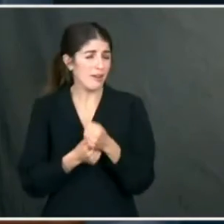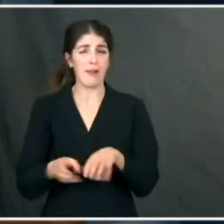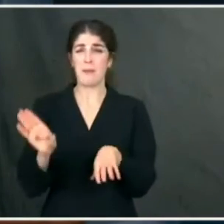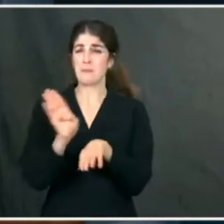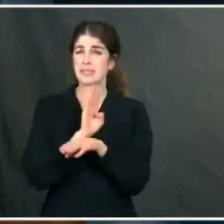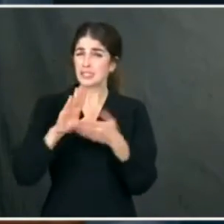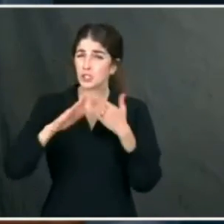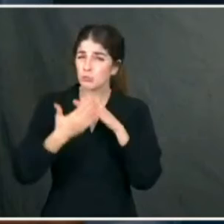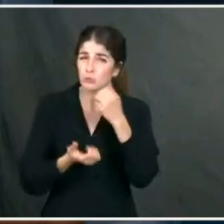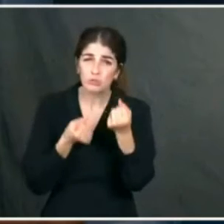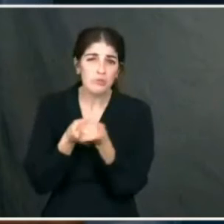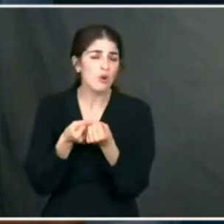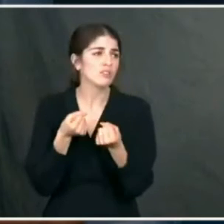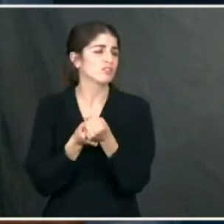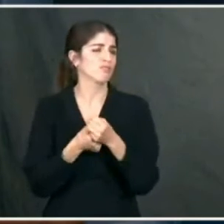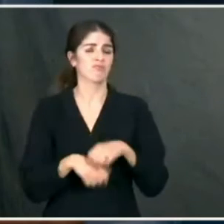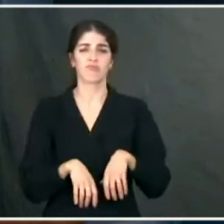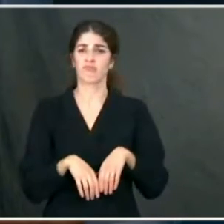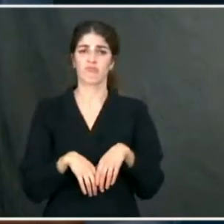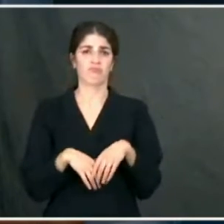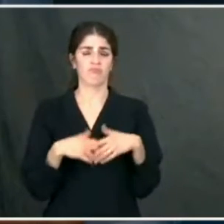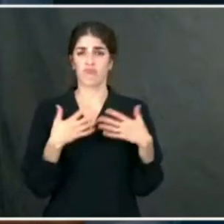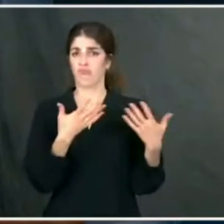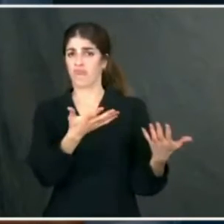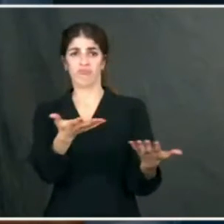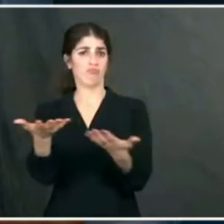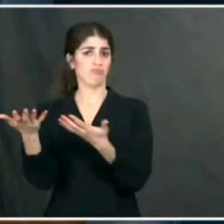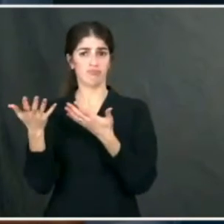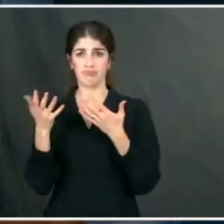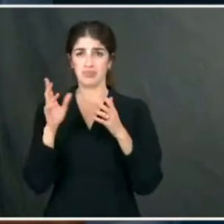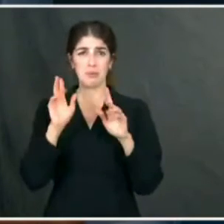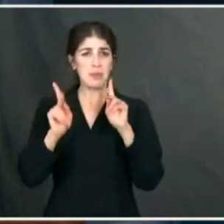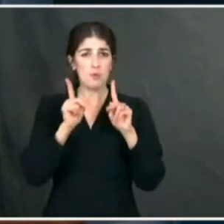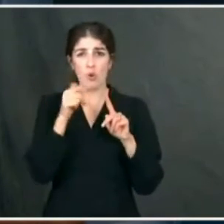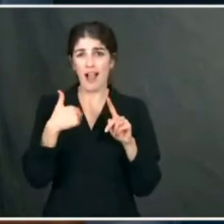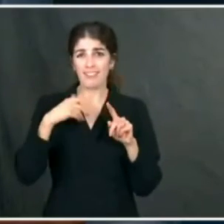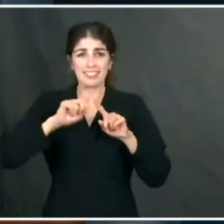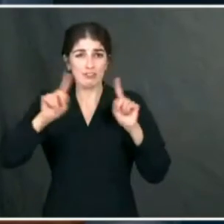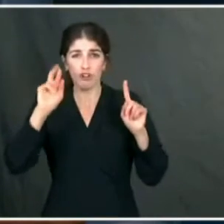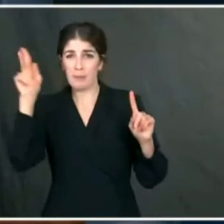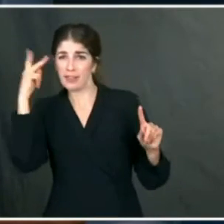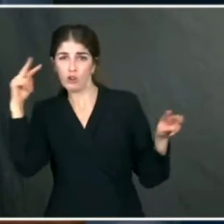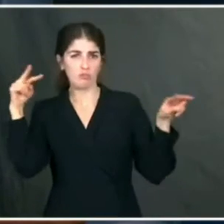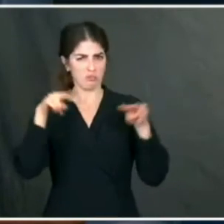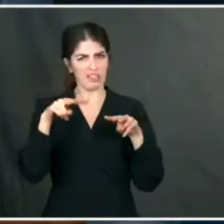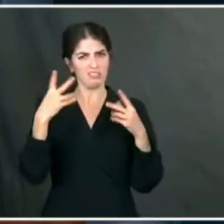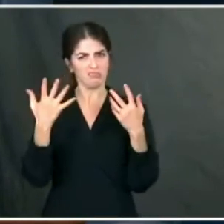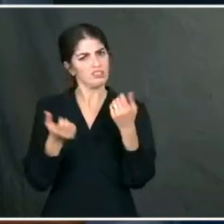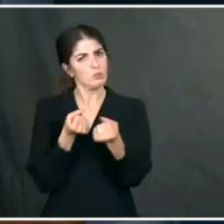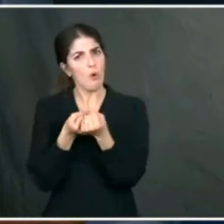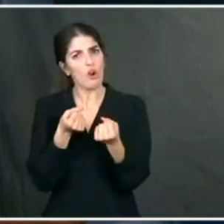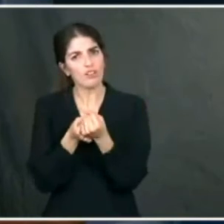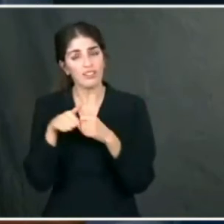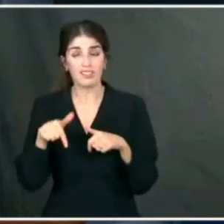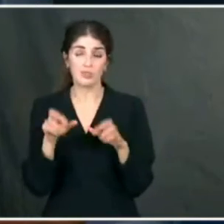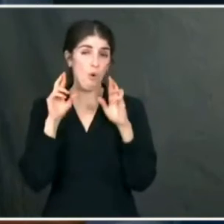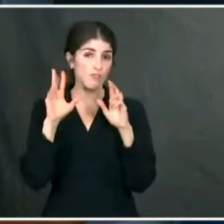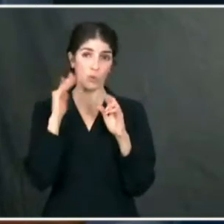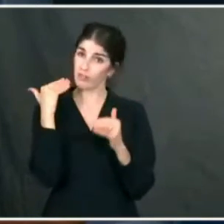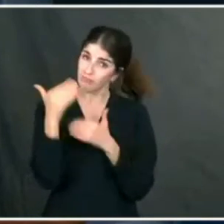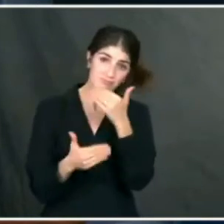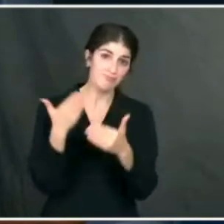a range of outside groups with with different political tilts. And we're hopeful that that will help propel it forward.